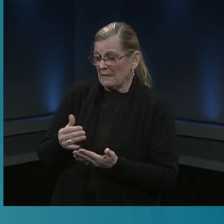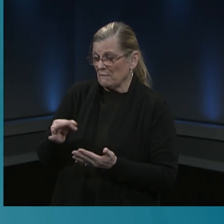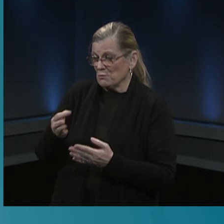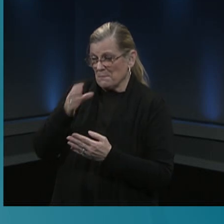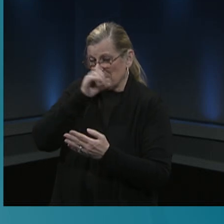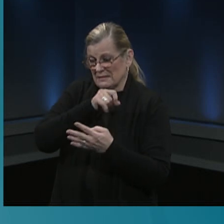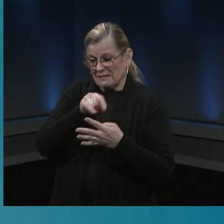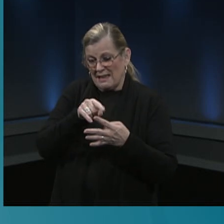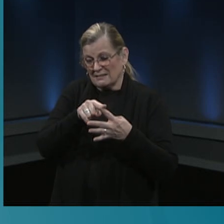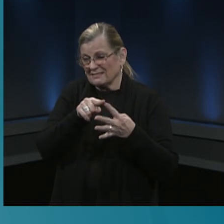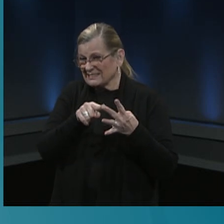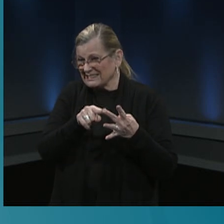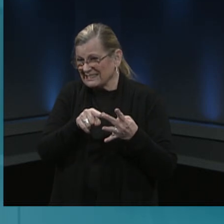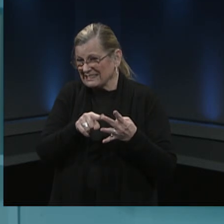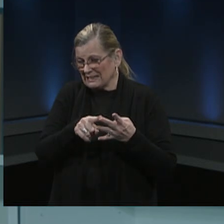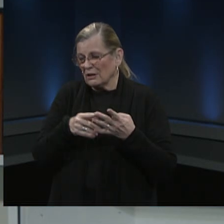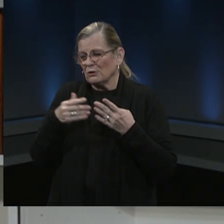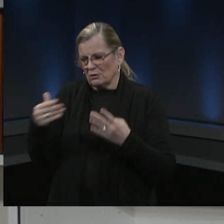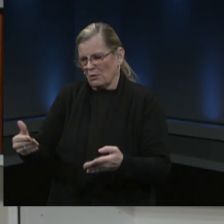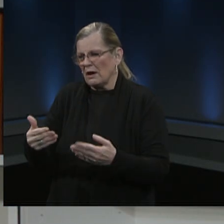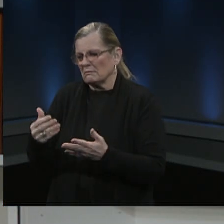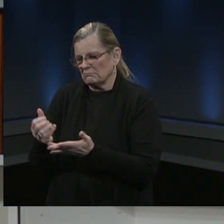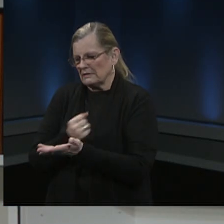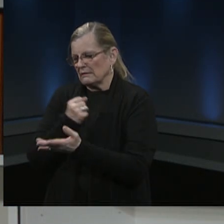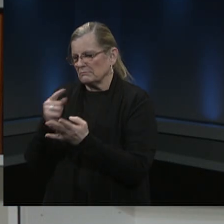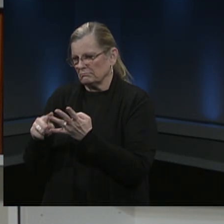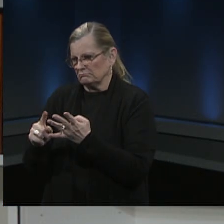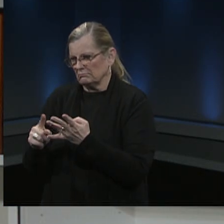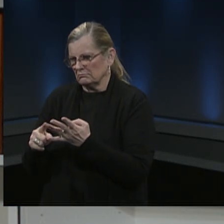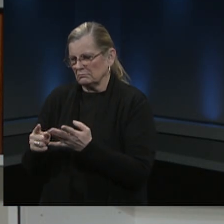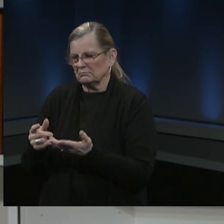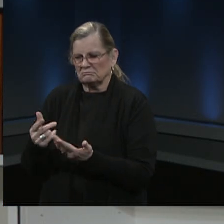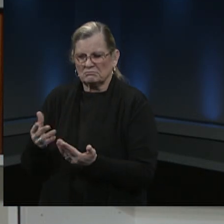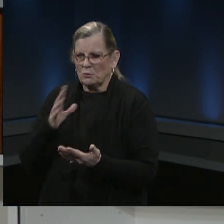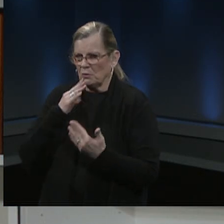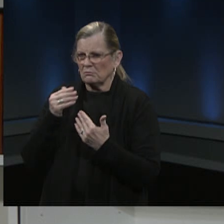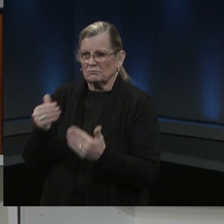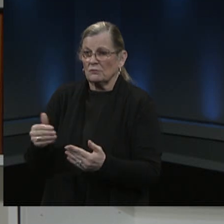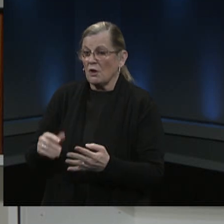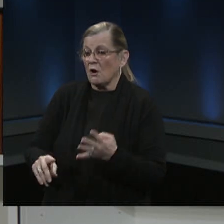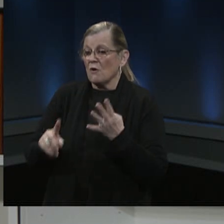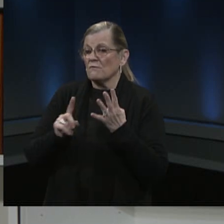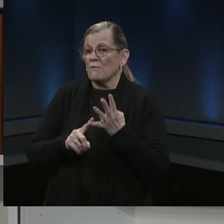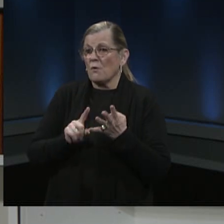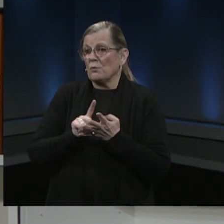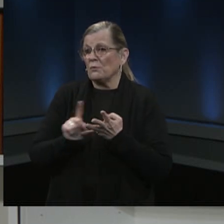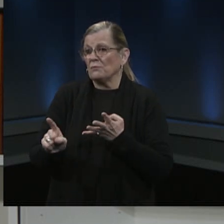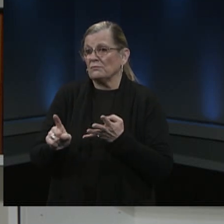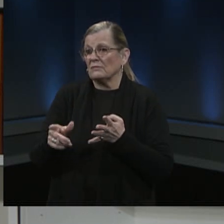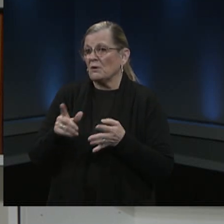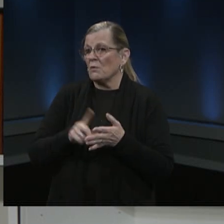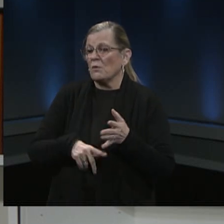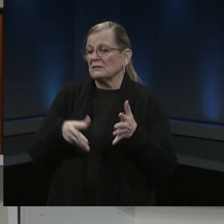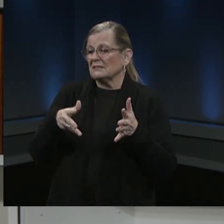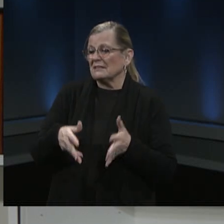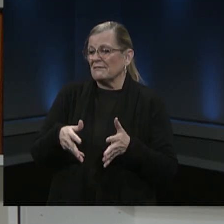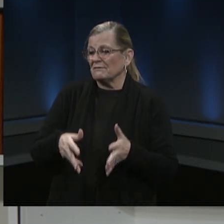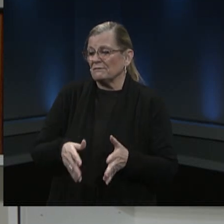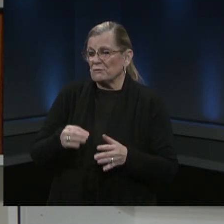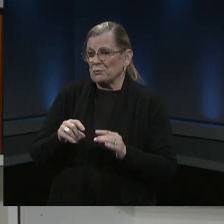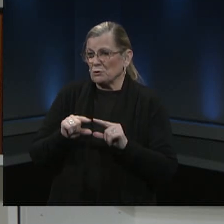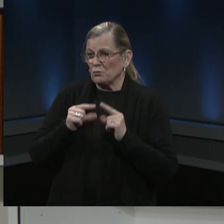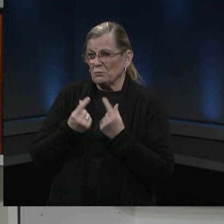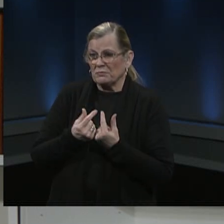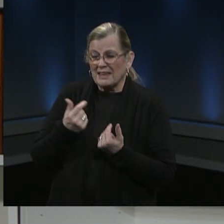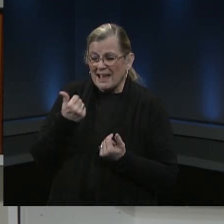to schedule a vaccination can get a makeup and then week four any of the groups from any of the first three weeks who are unable